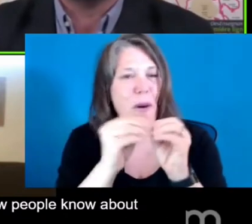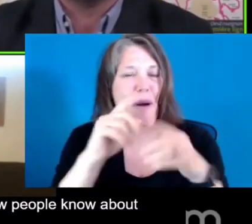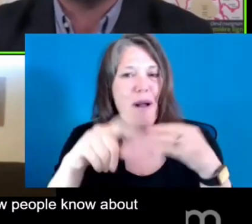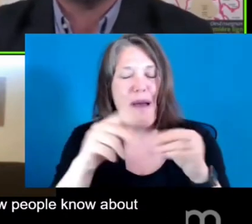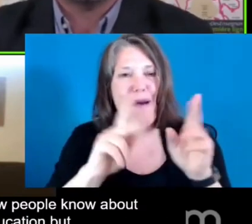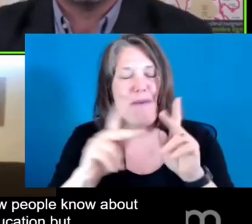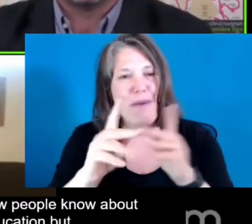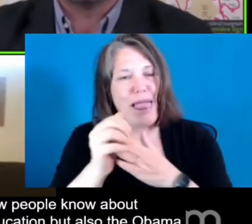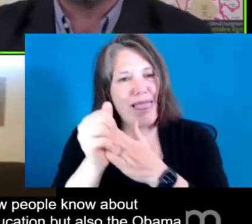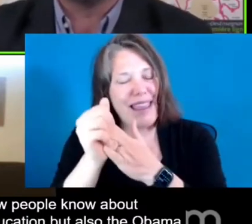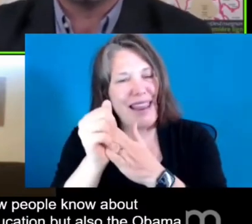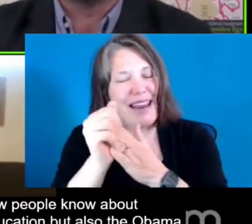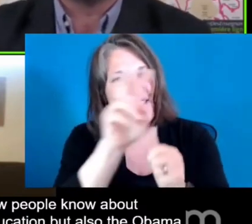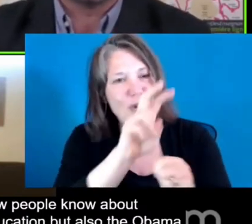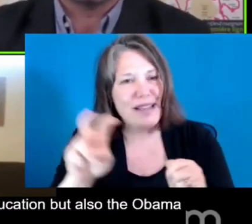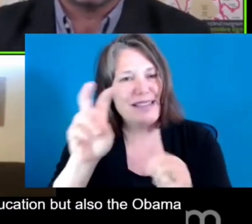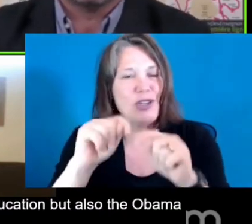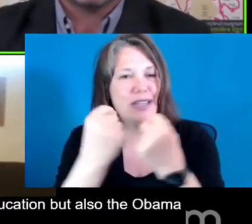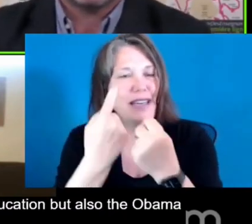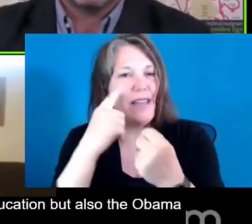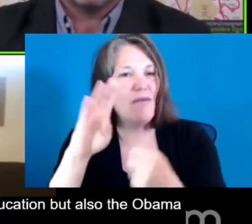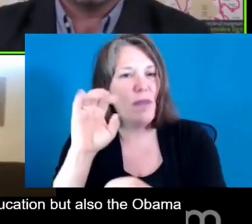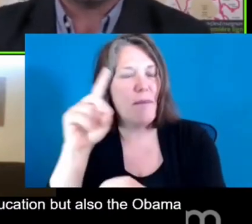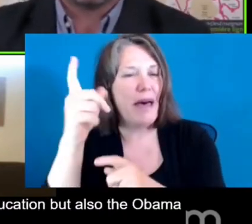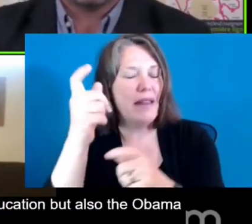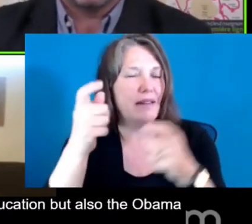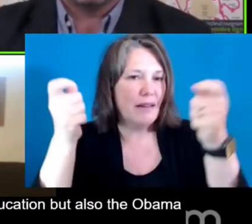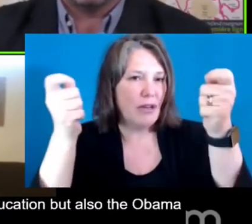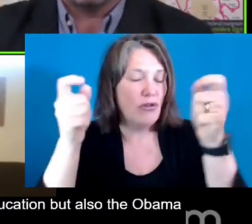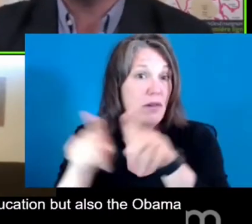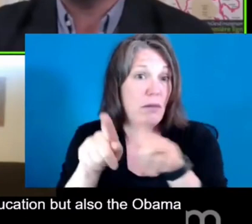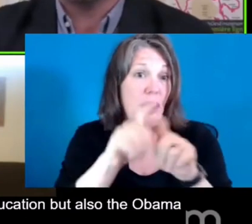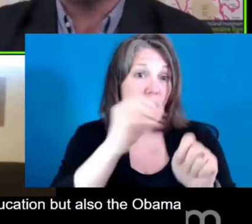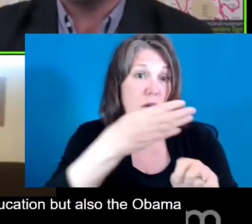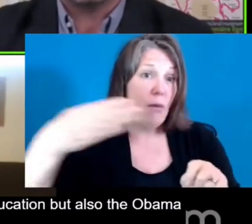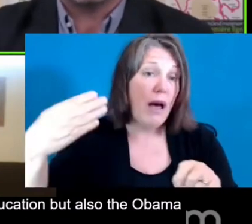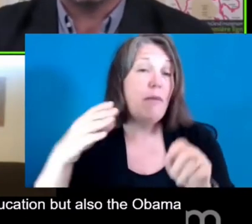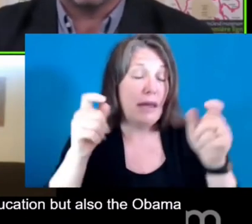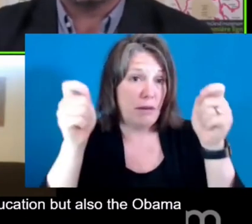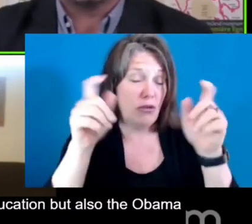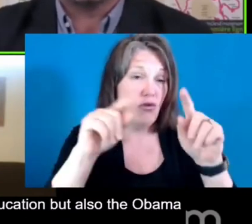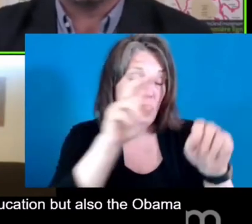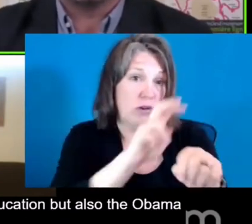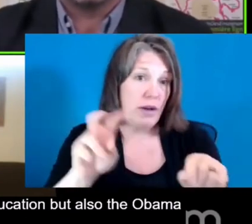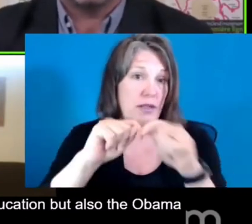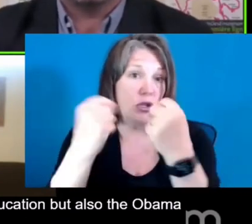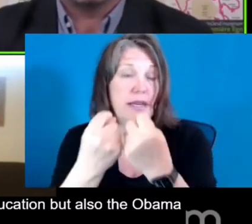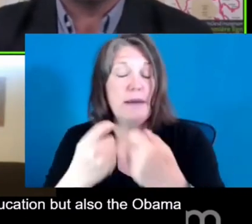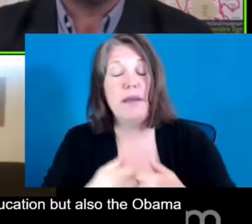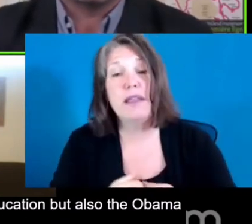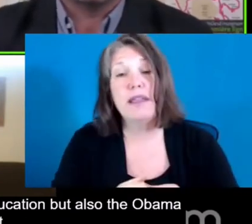but also the Obama education transition team. I remember being a young grad student